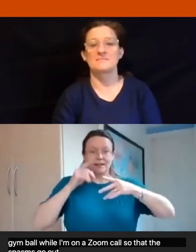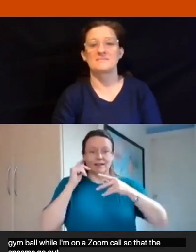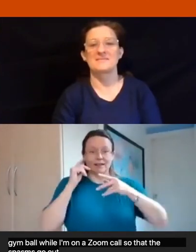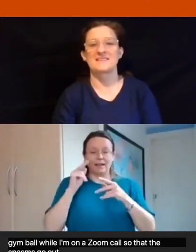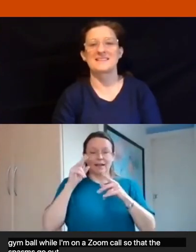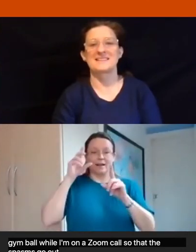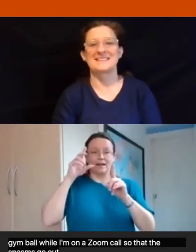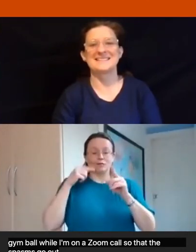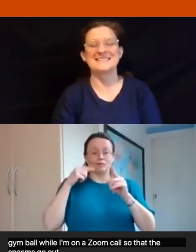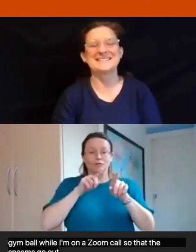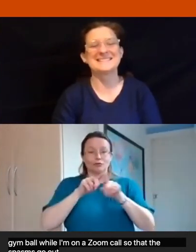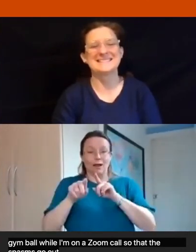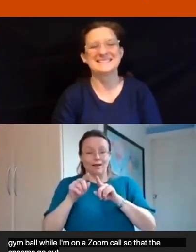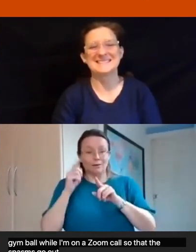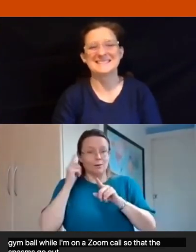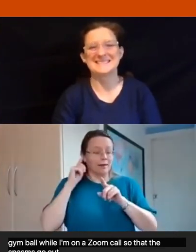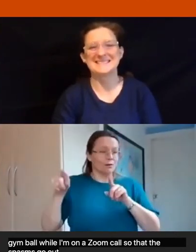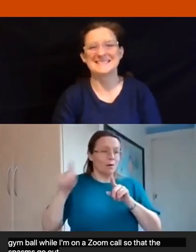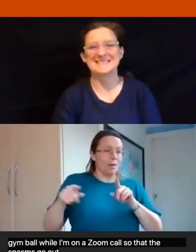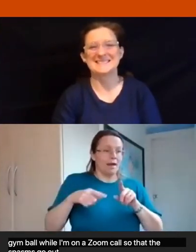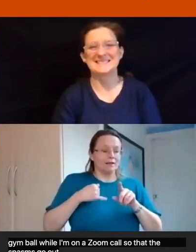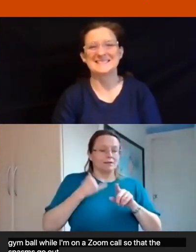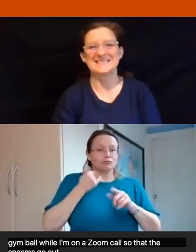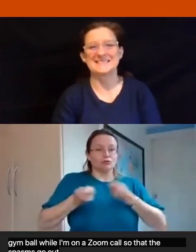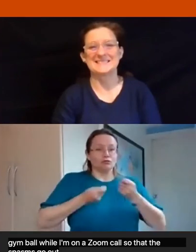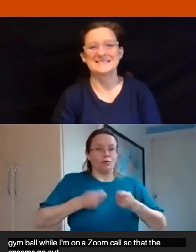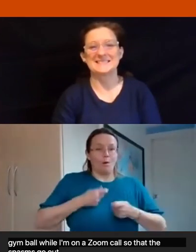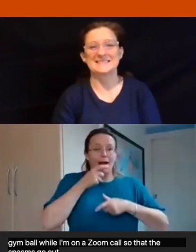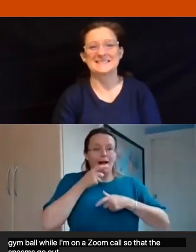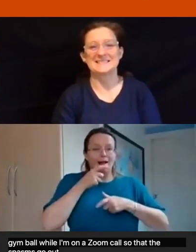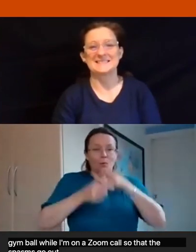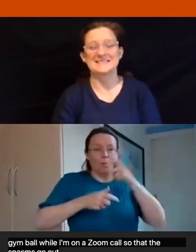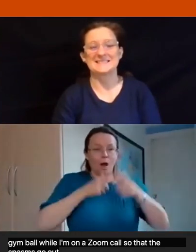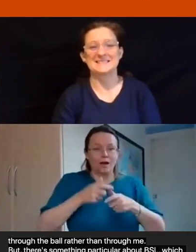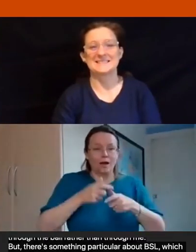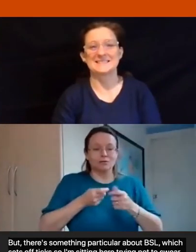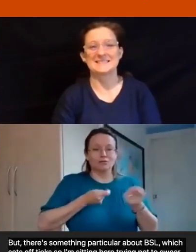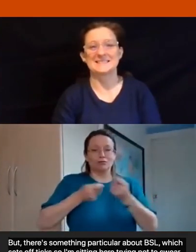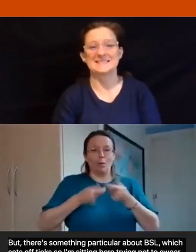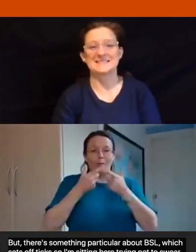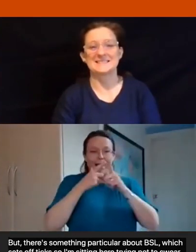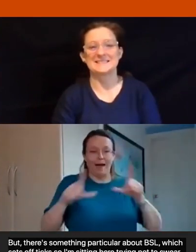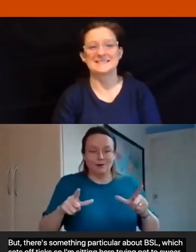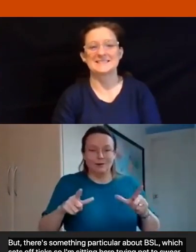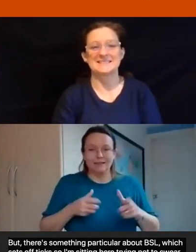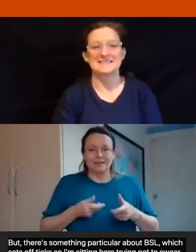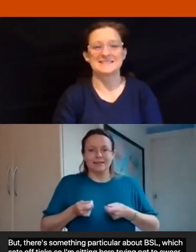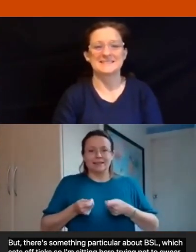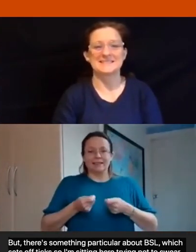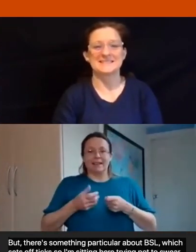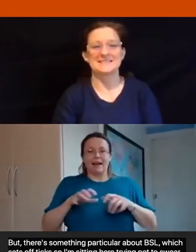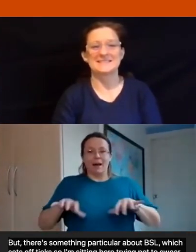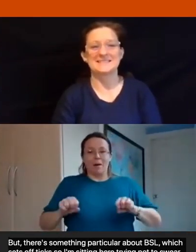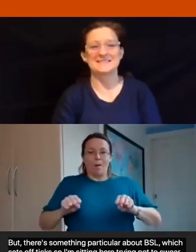and so i'm sitting here trying not to swear and definitely holding on to um the edge of the gym